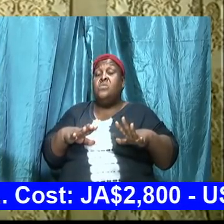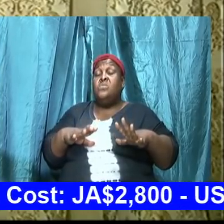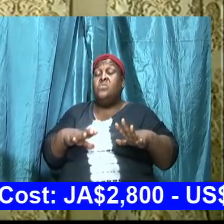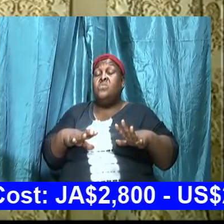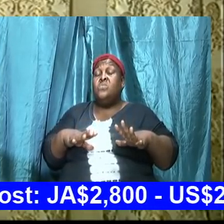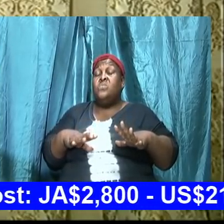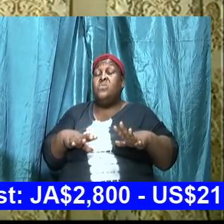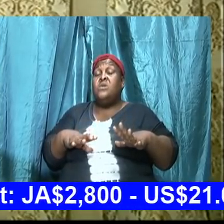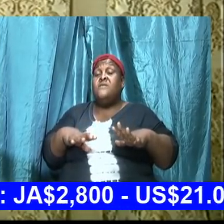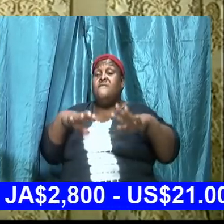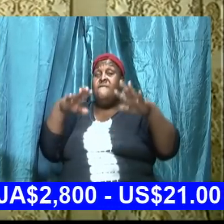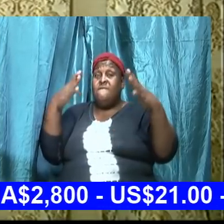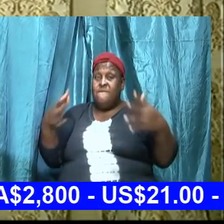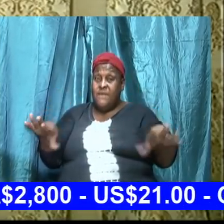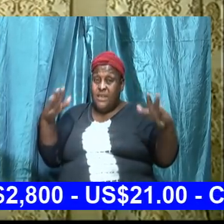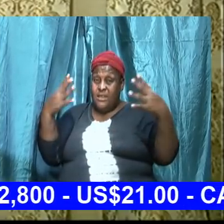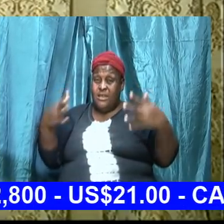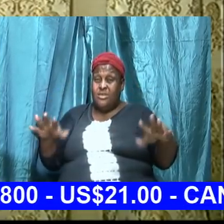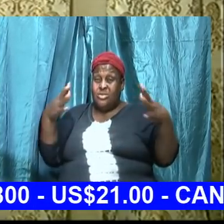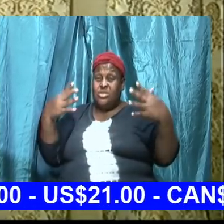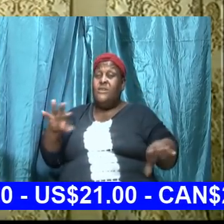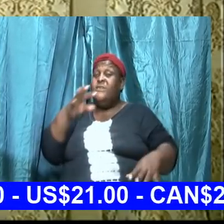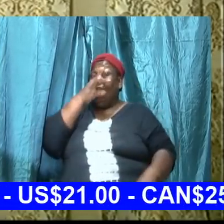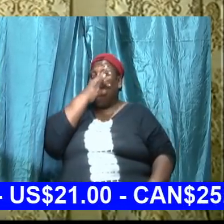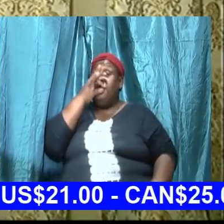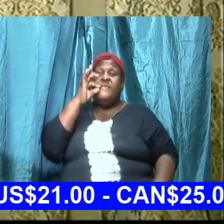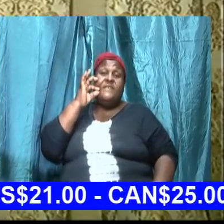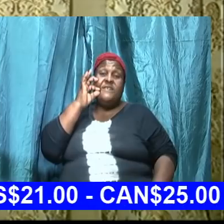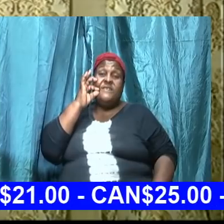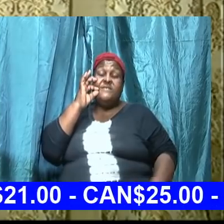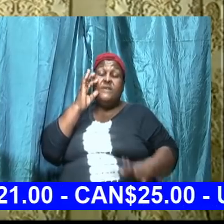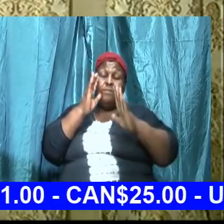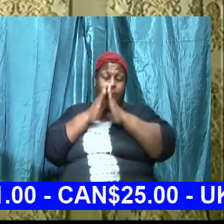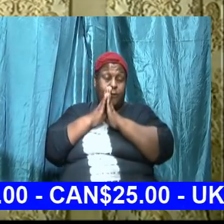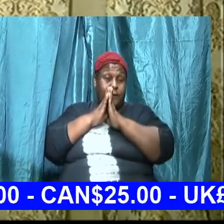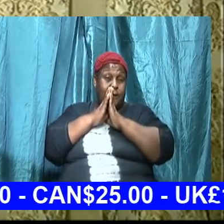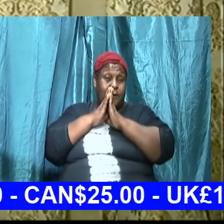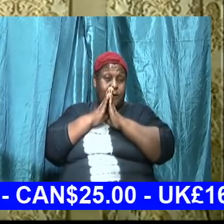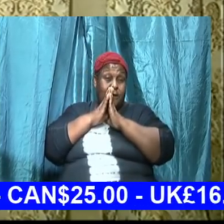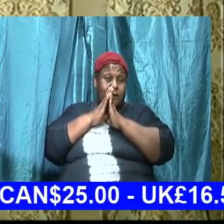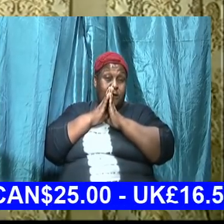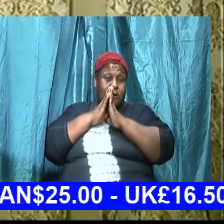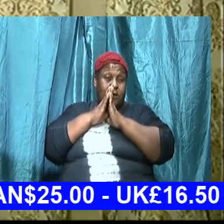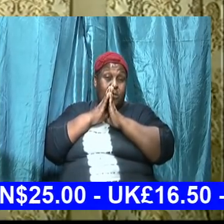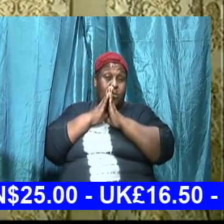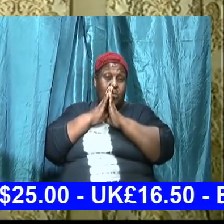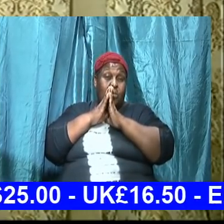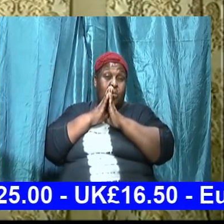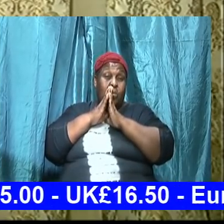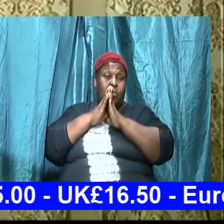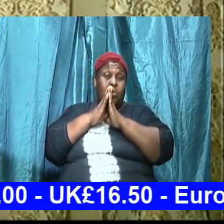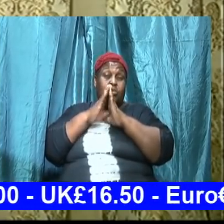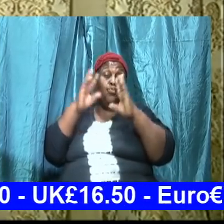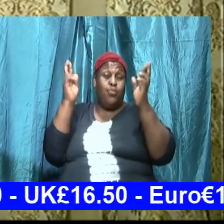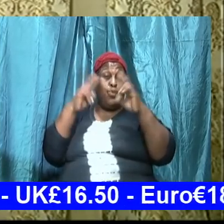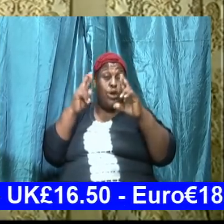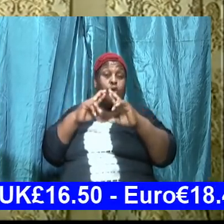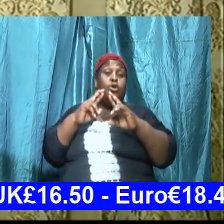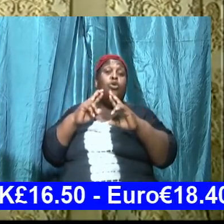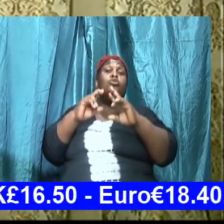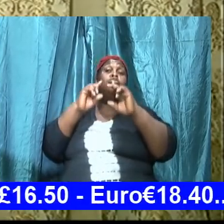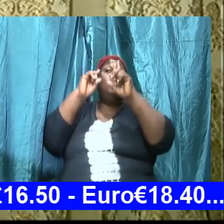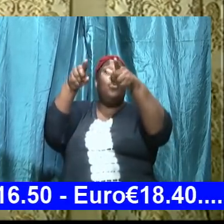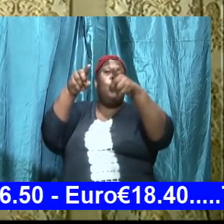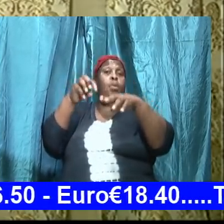time of fasting and prayer yes he was gearing up to go out into ministry yes